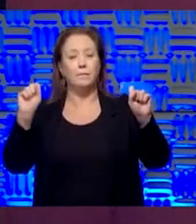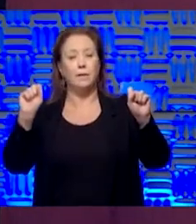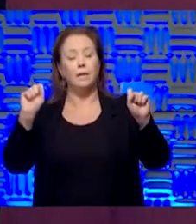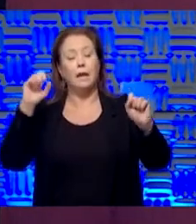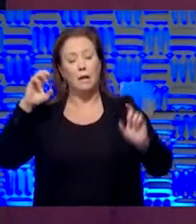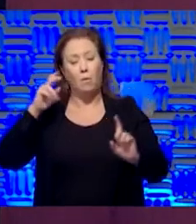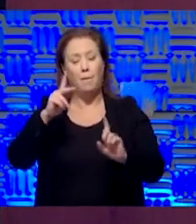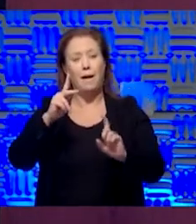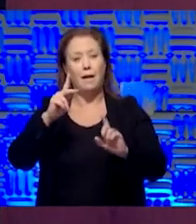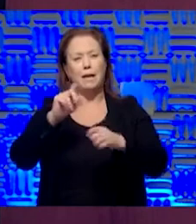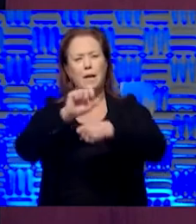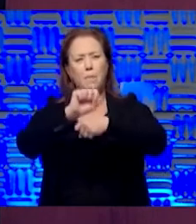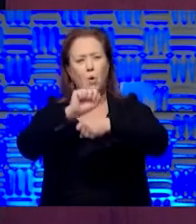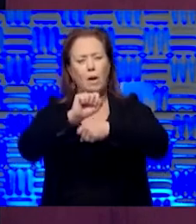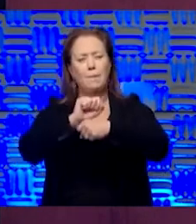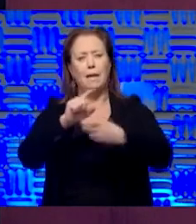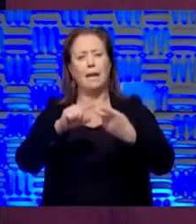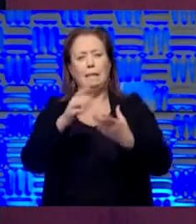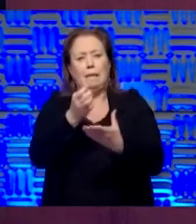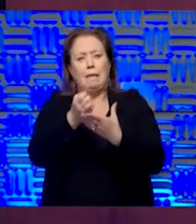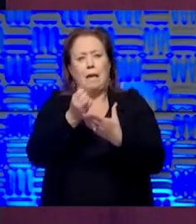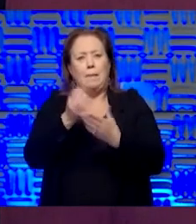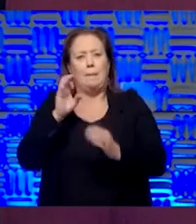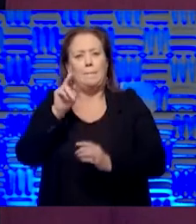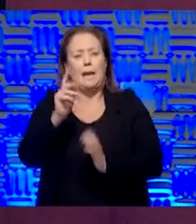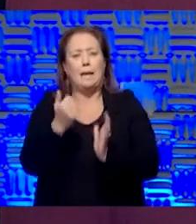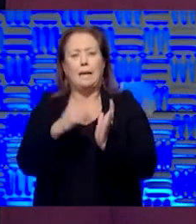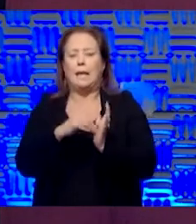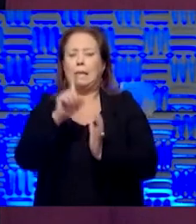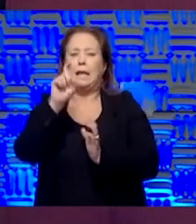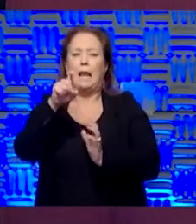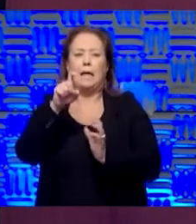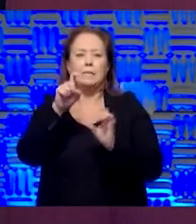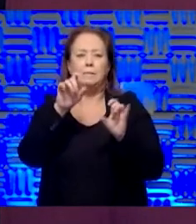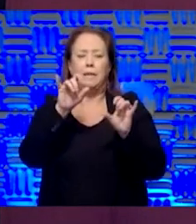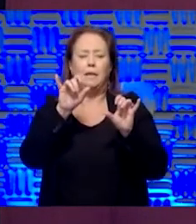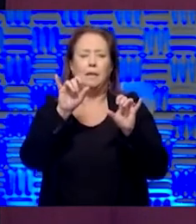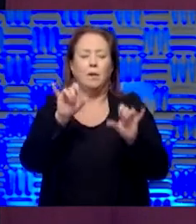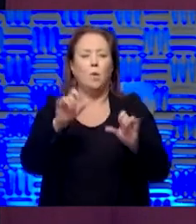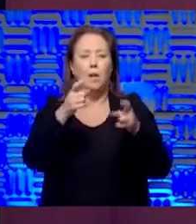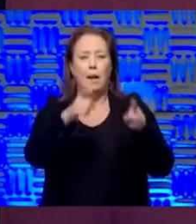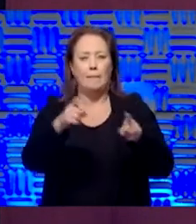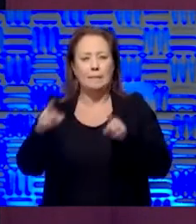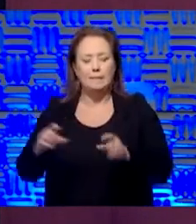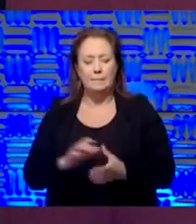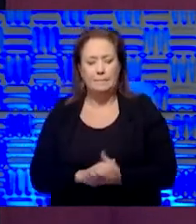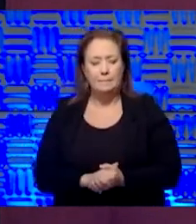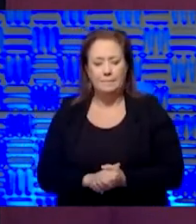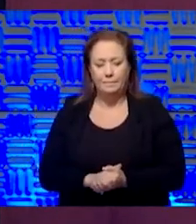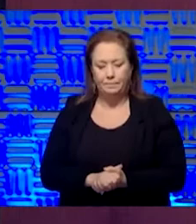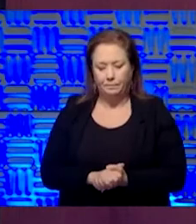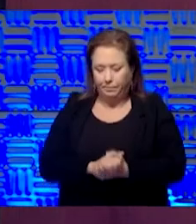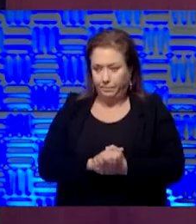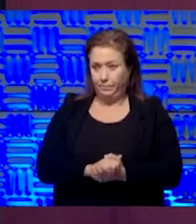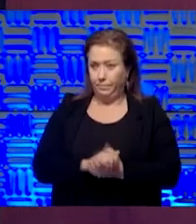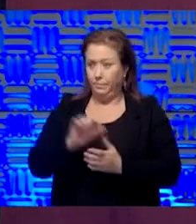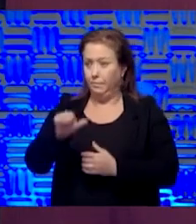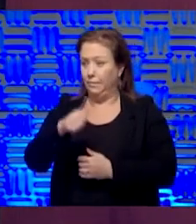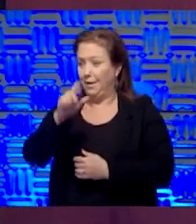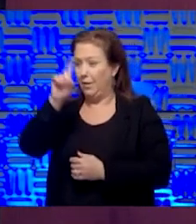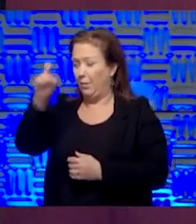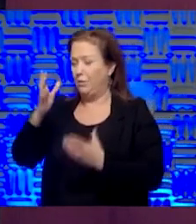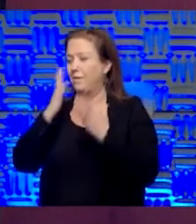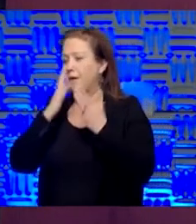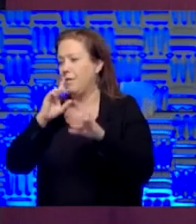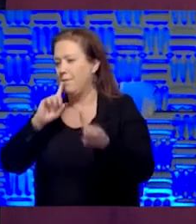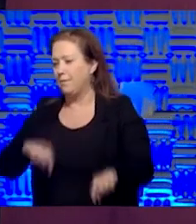to, get employment and the economy going again. And that's got to be the combination. So other questions? you